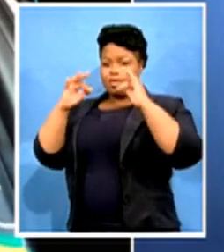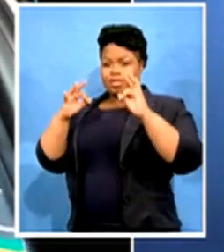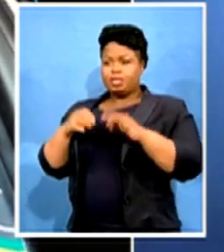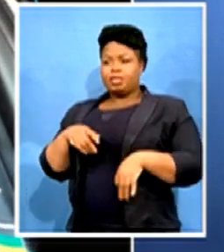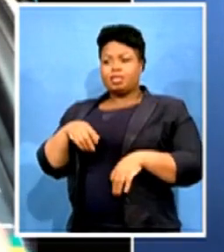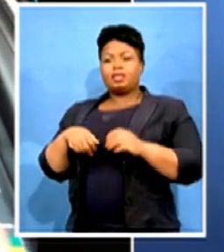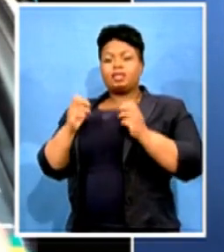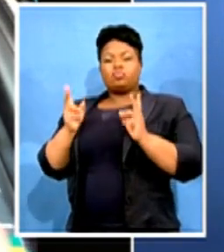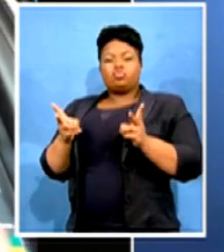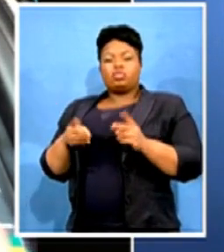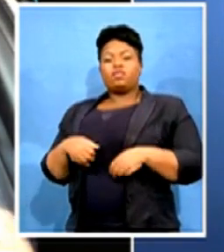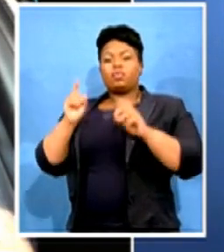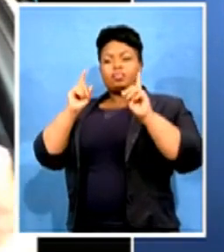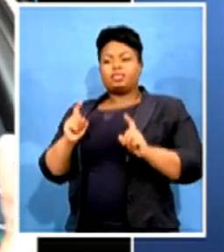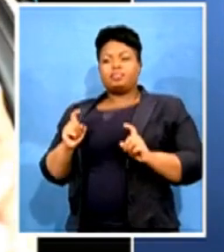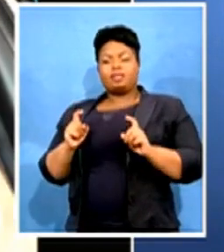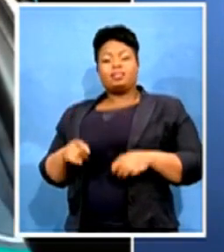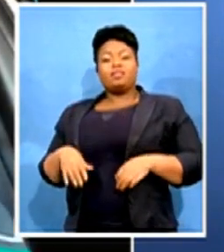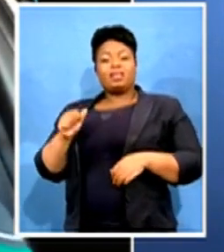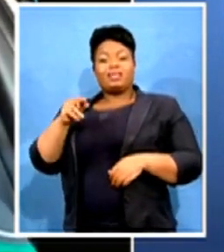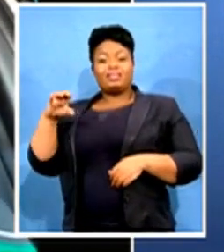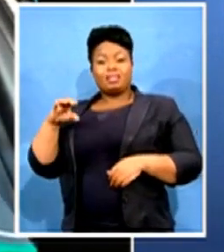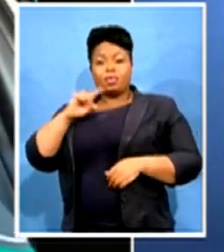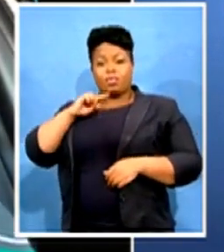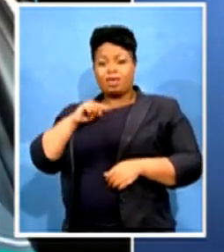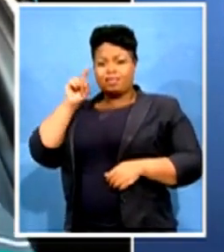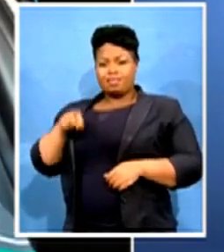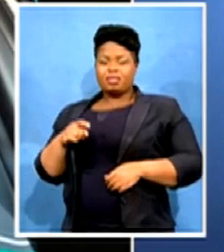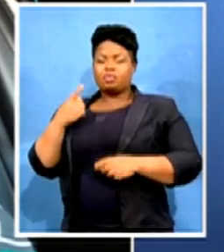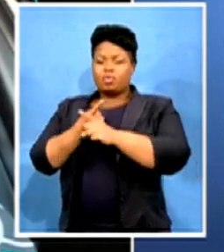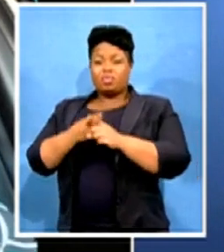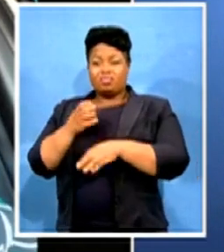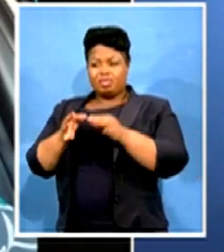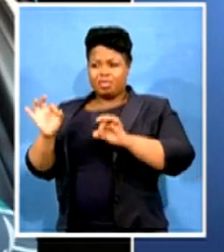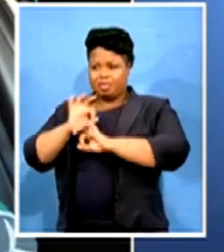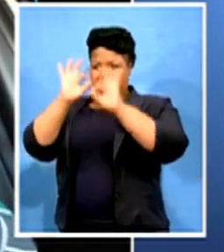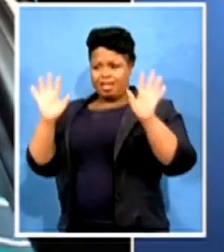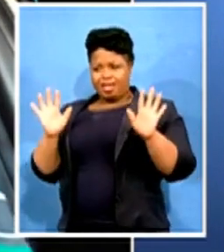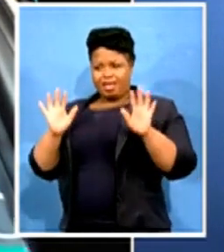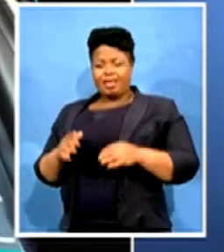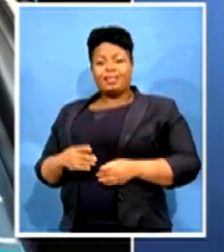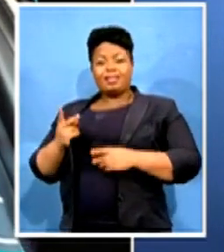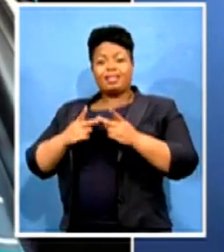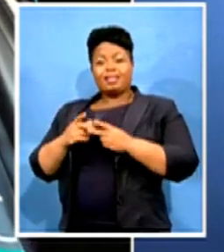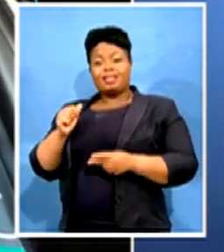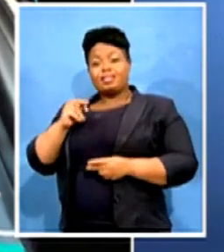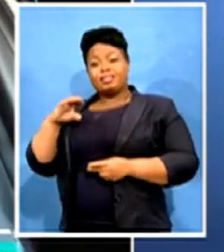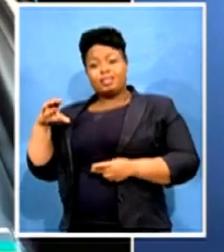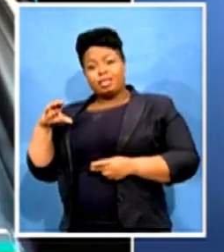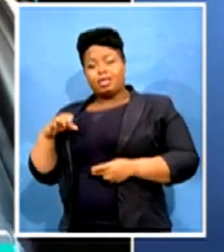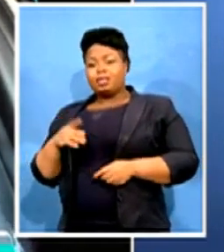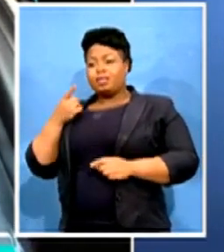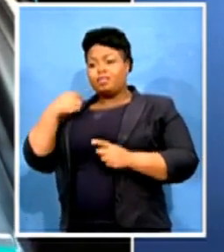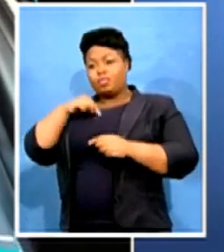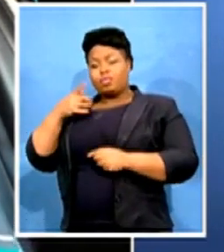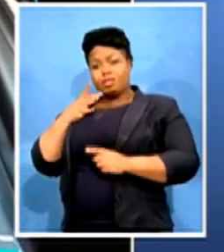it must be also made clear that as the ANC, when we want to perceive our NDR, we